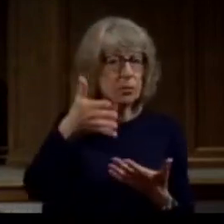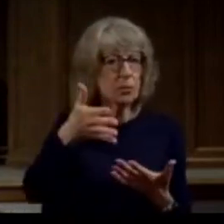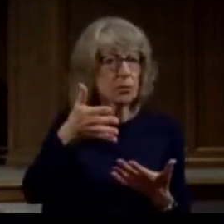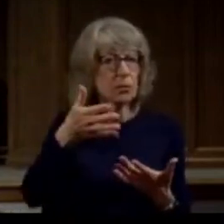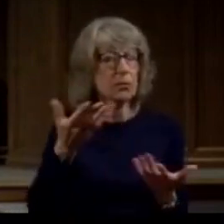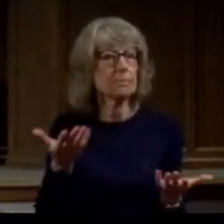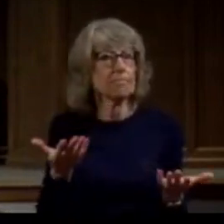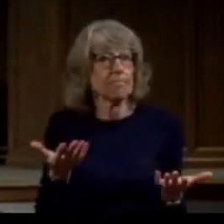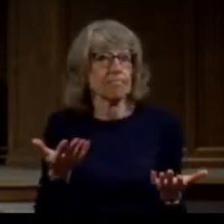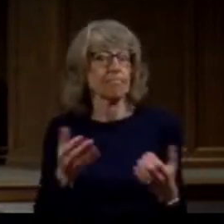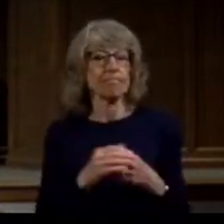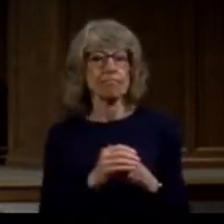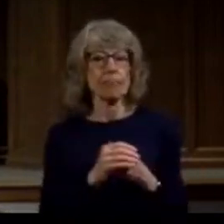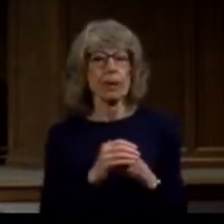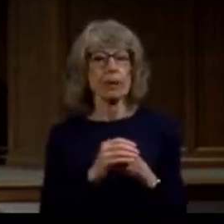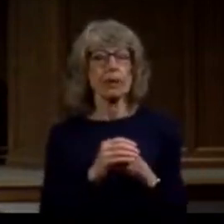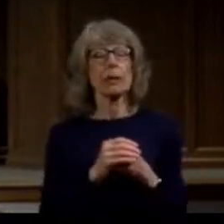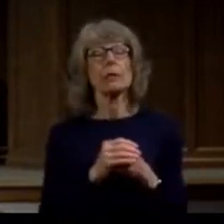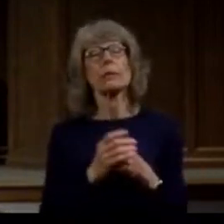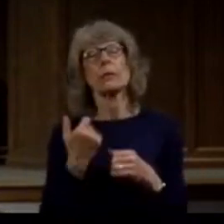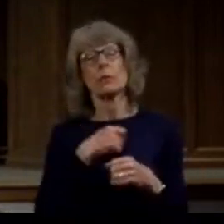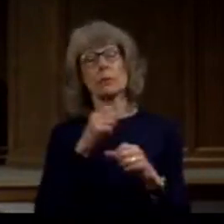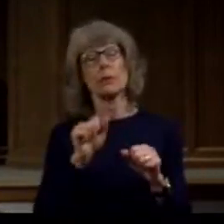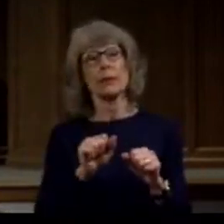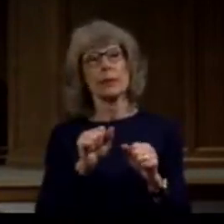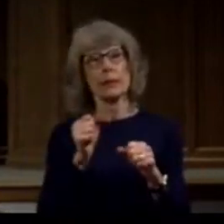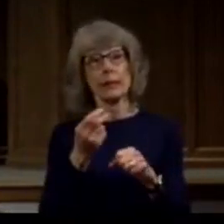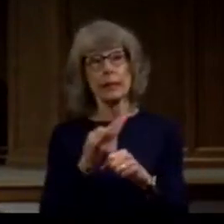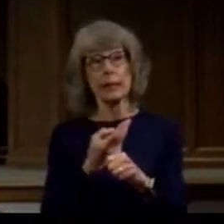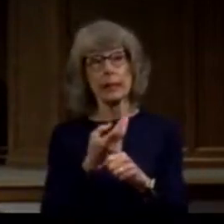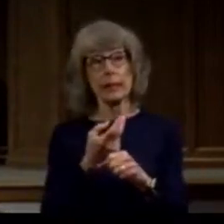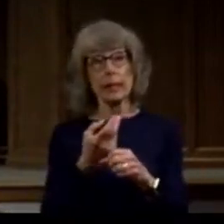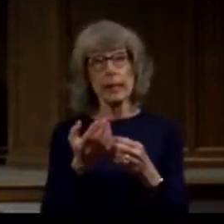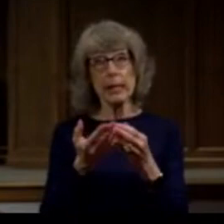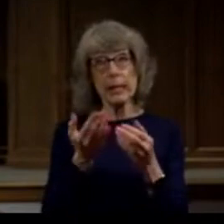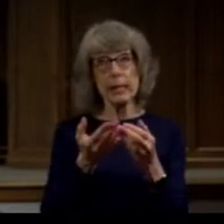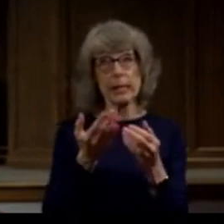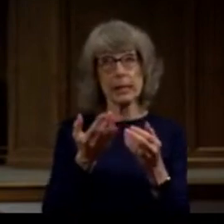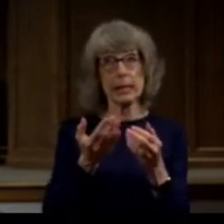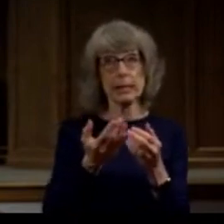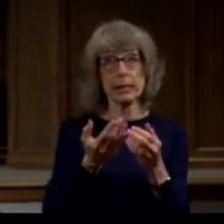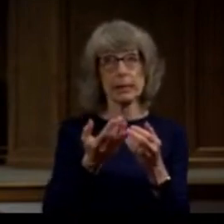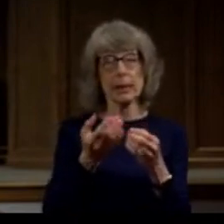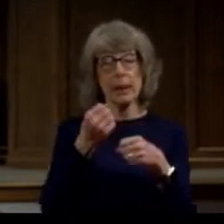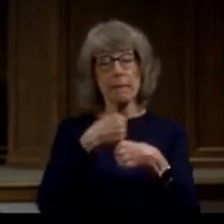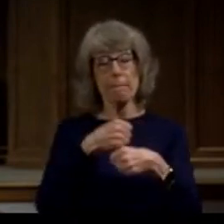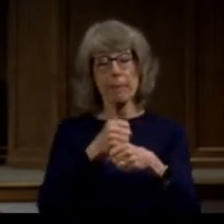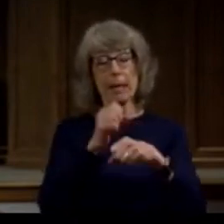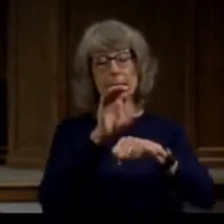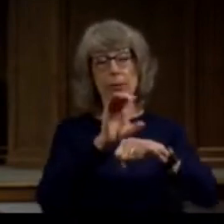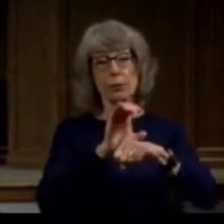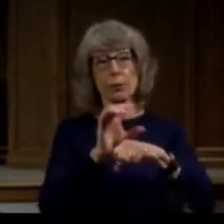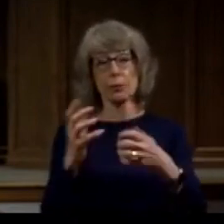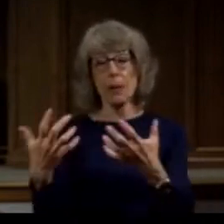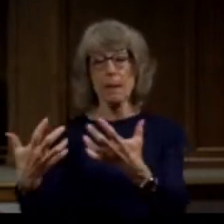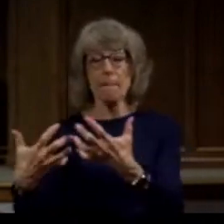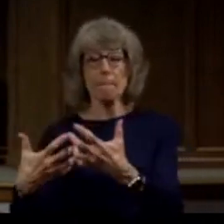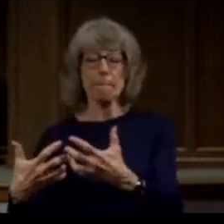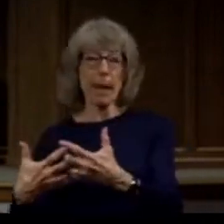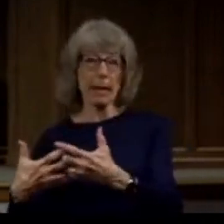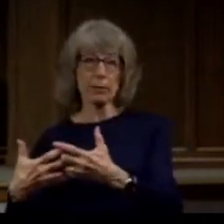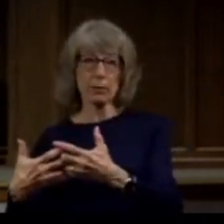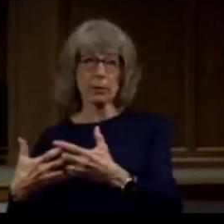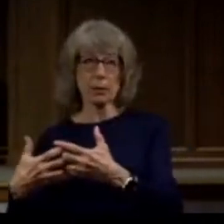and what we can easily do is make the church match a western philosophy versus the church